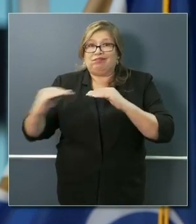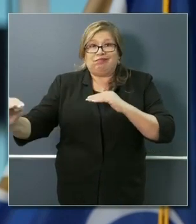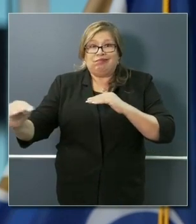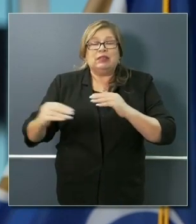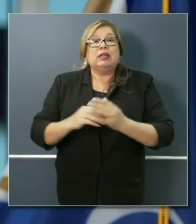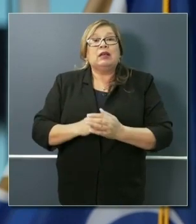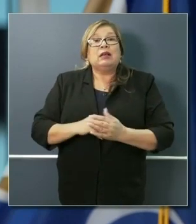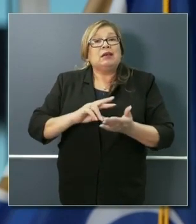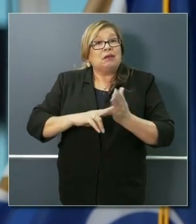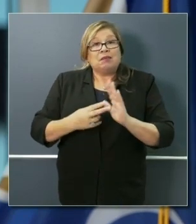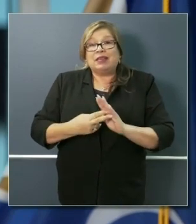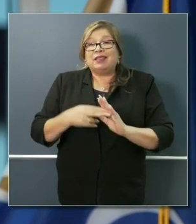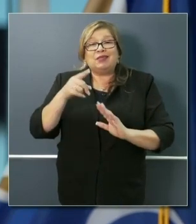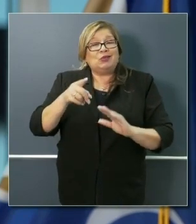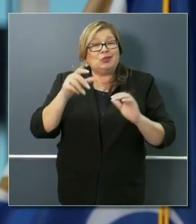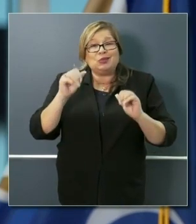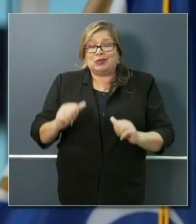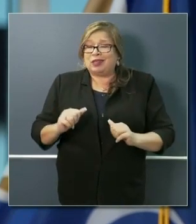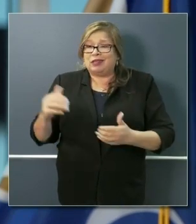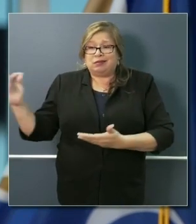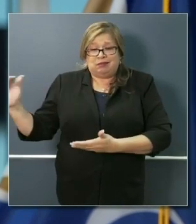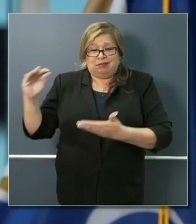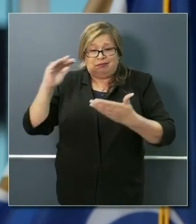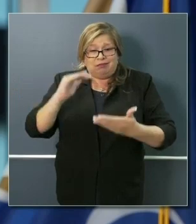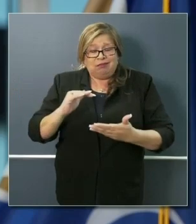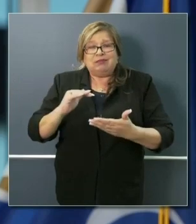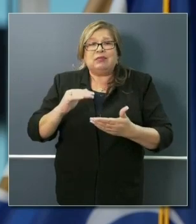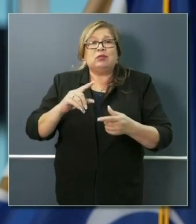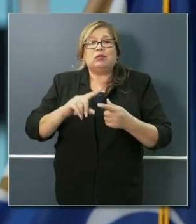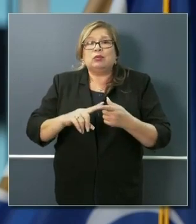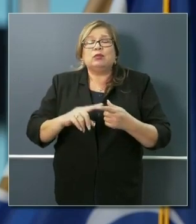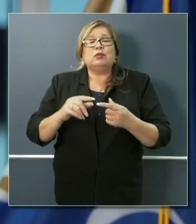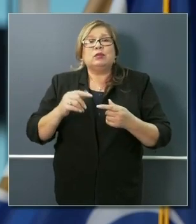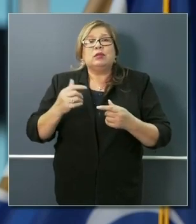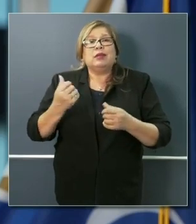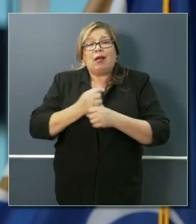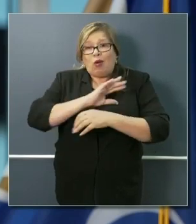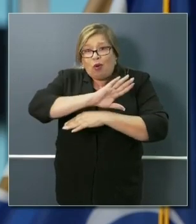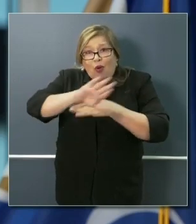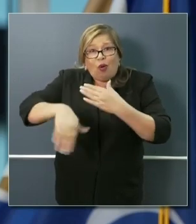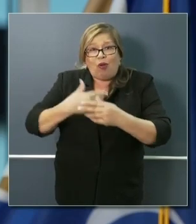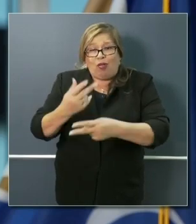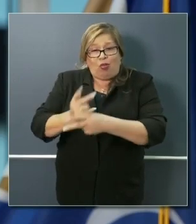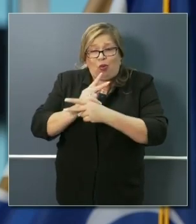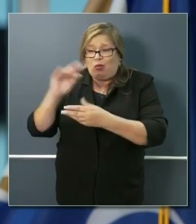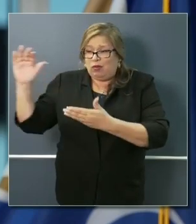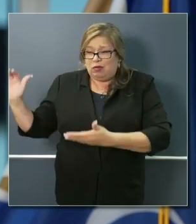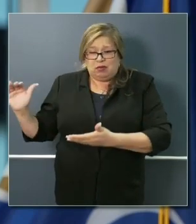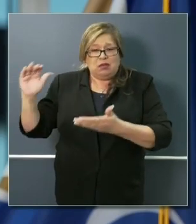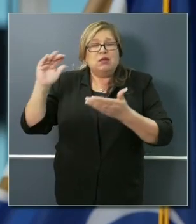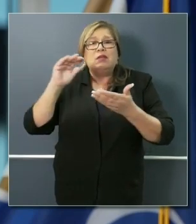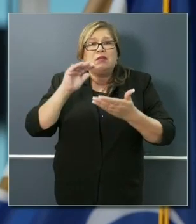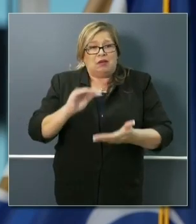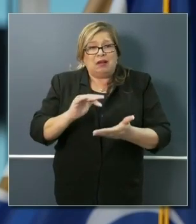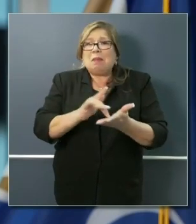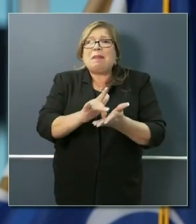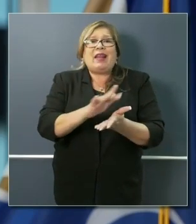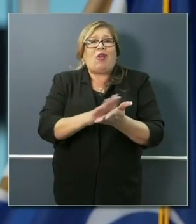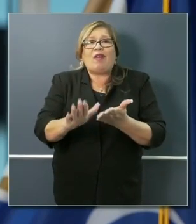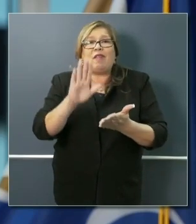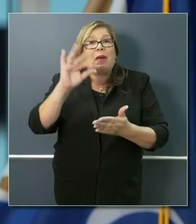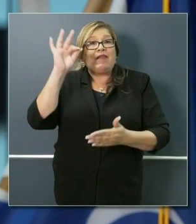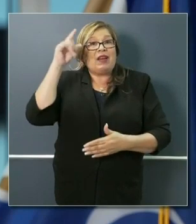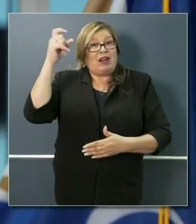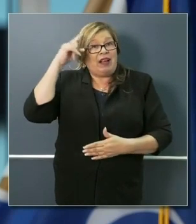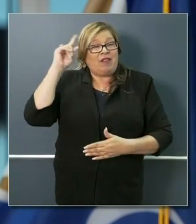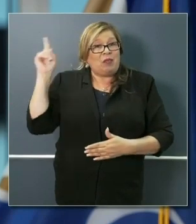you have the capacity to substantially get all of that loan completely paid off by the